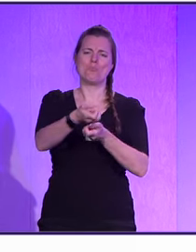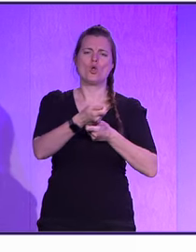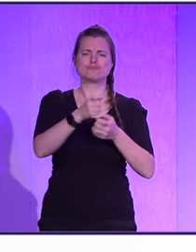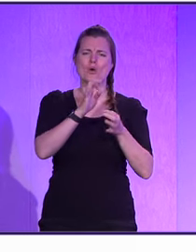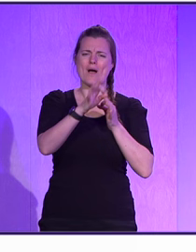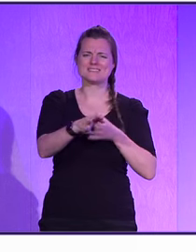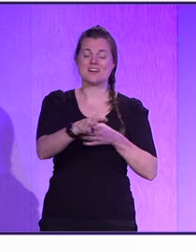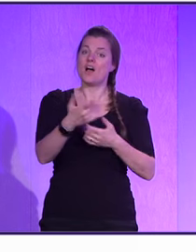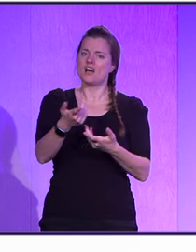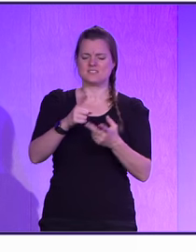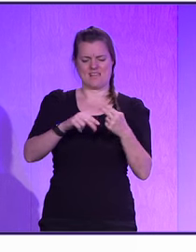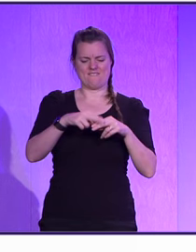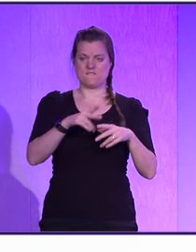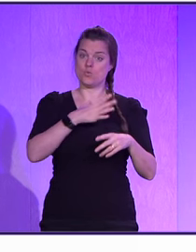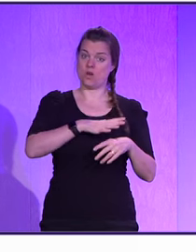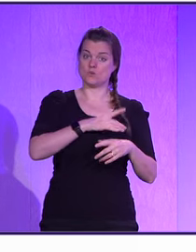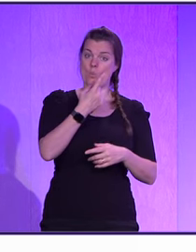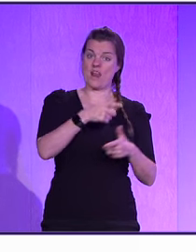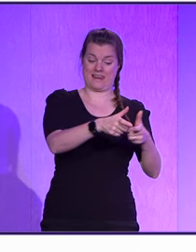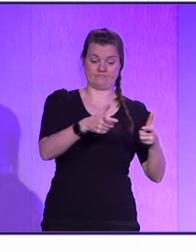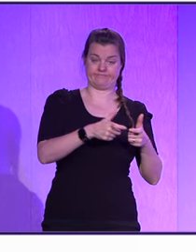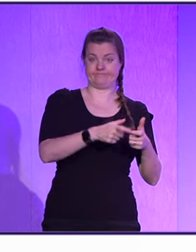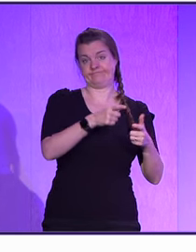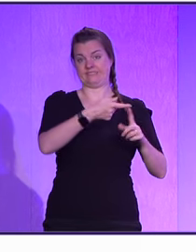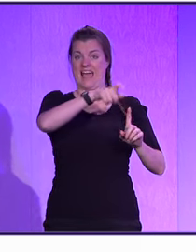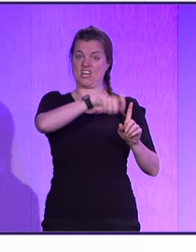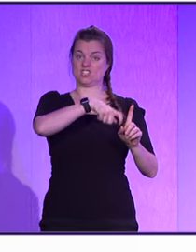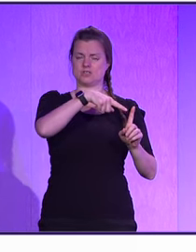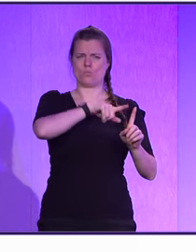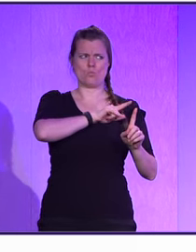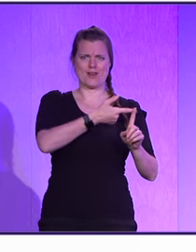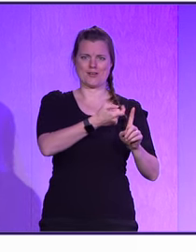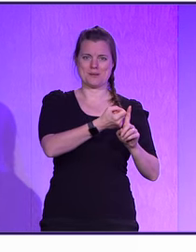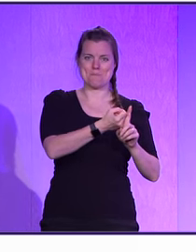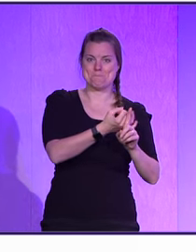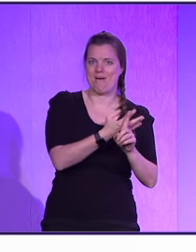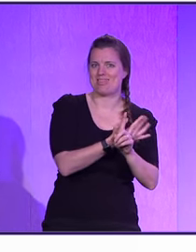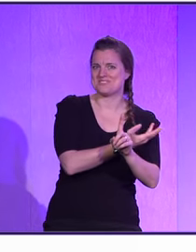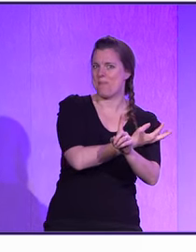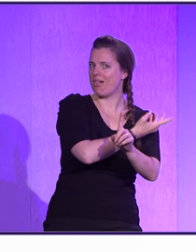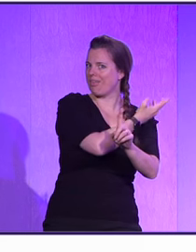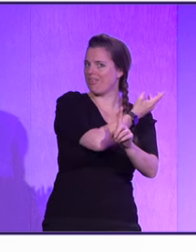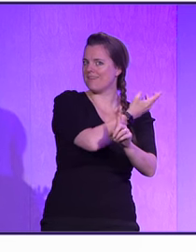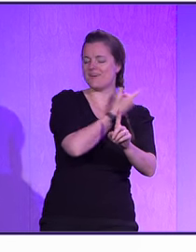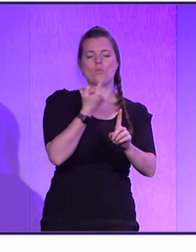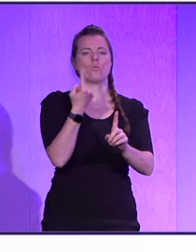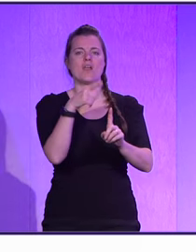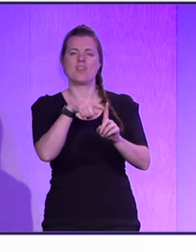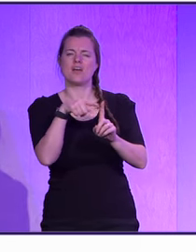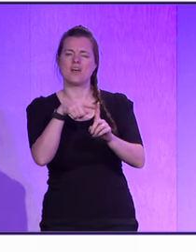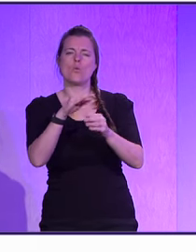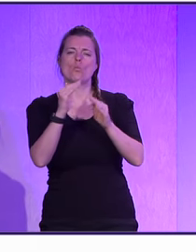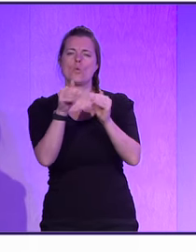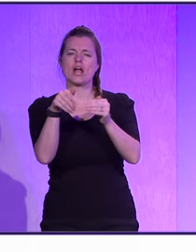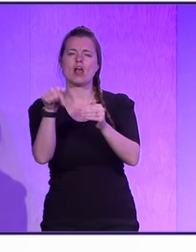And why only have one agent, if you can have multiple agents collaborating, working together for your code, all right? One is